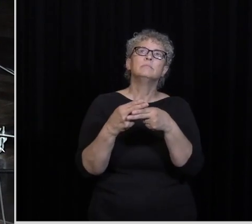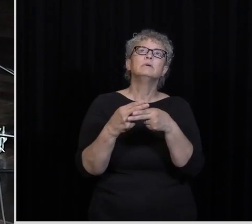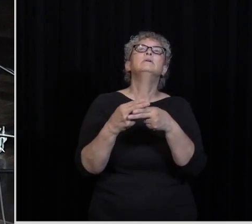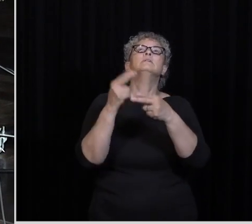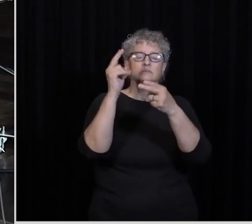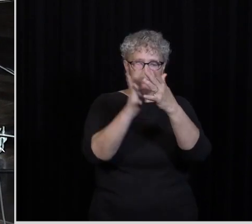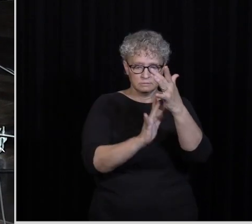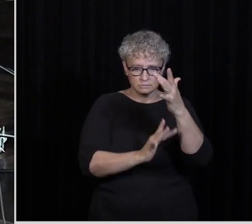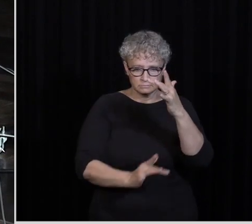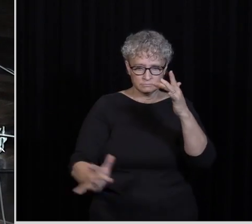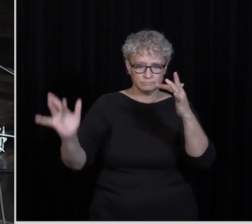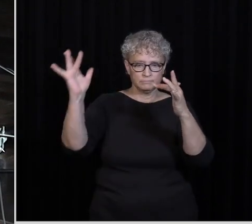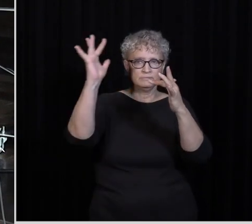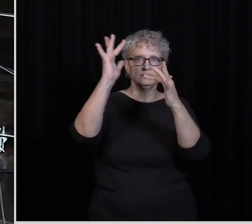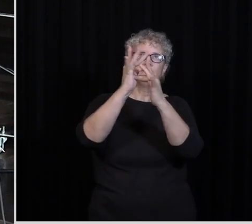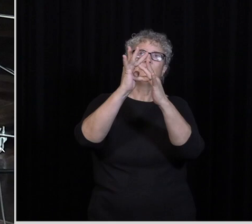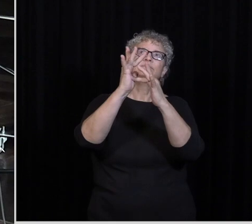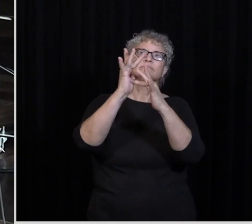Jesus